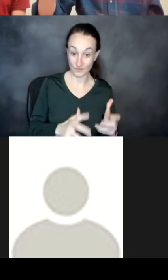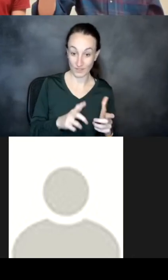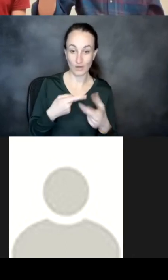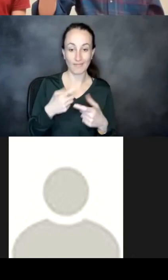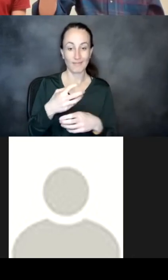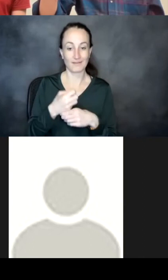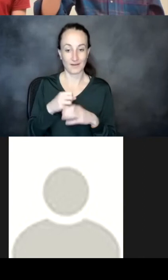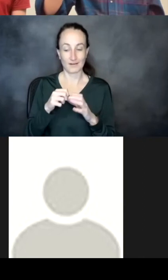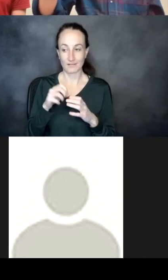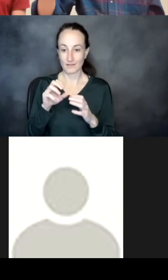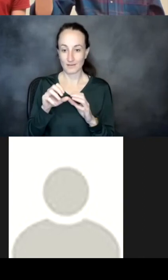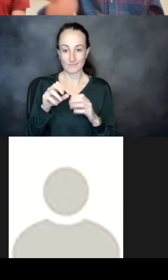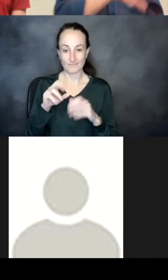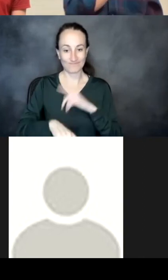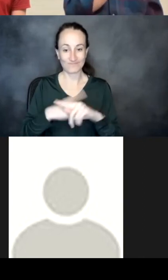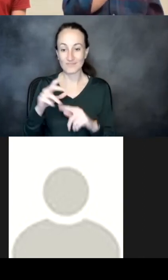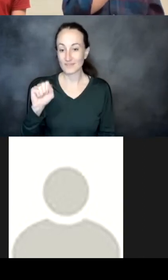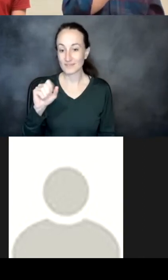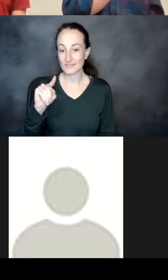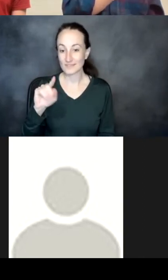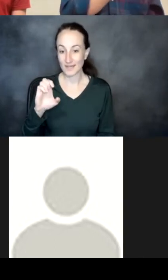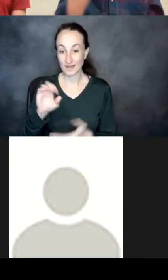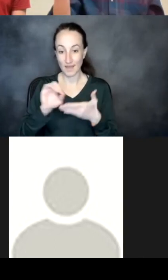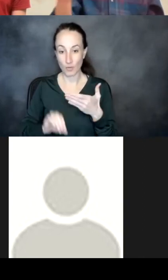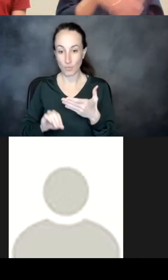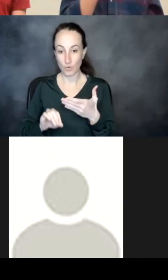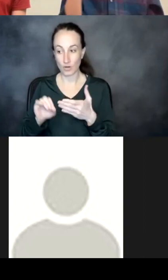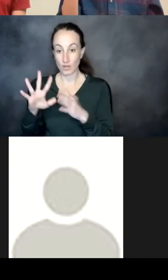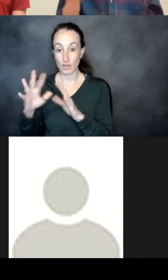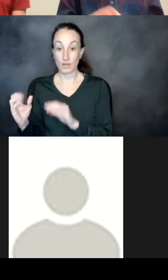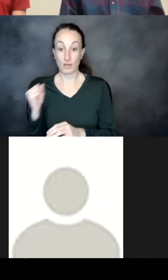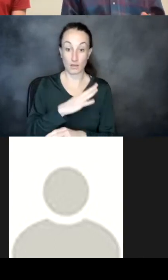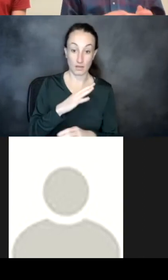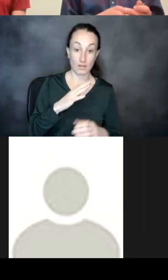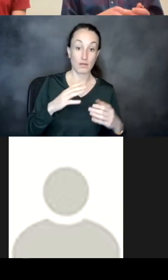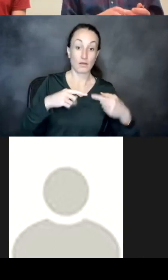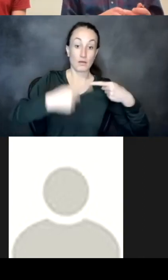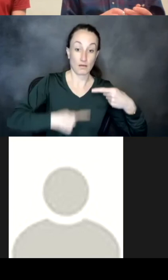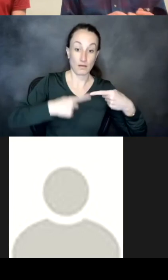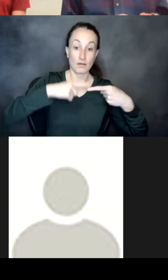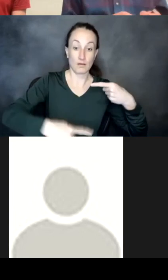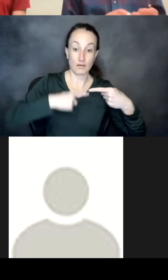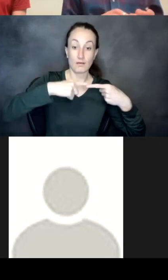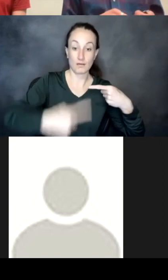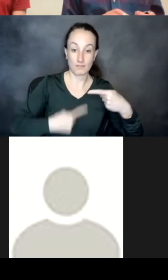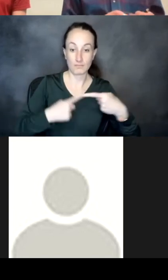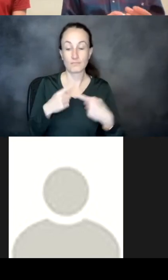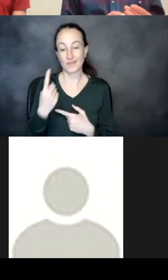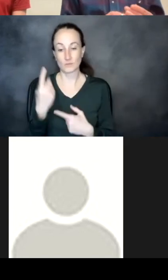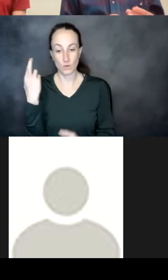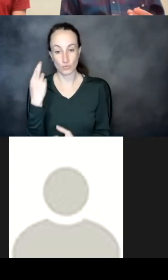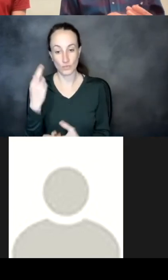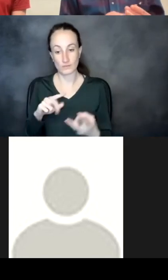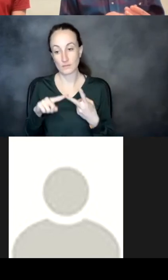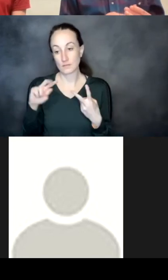state uh at the output and then recycle that information back through over and over again so that's one reason the other reason too is